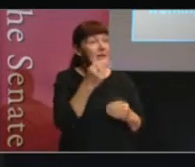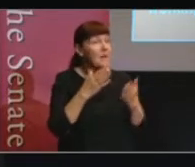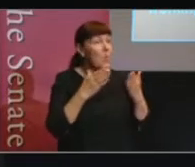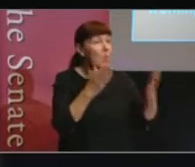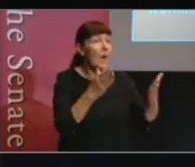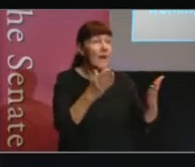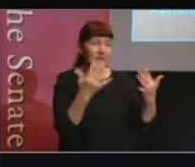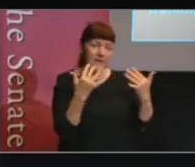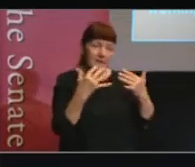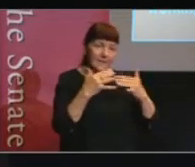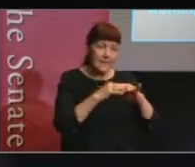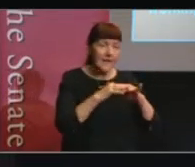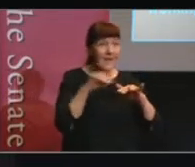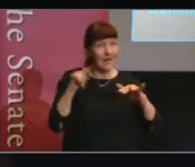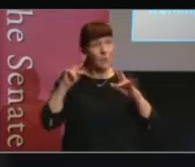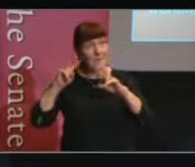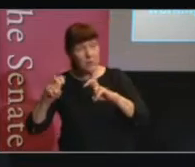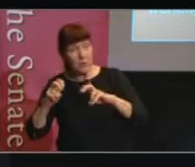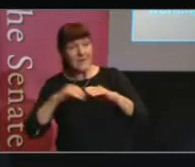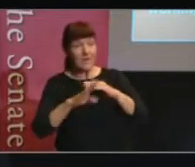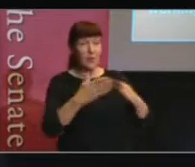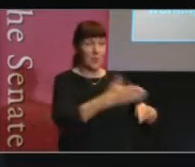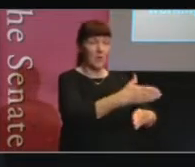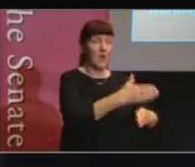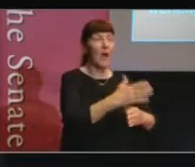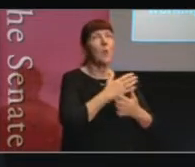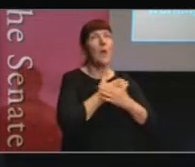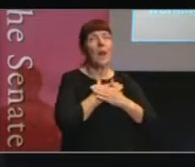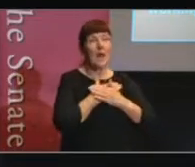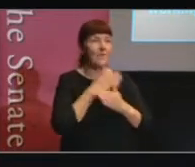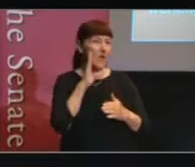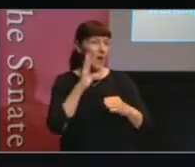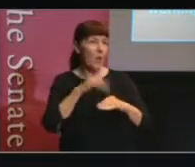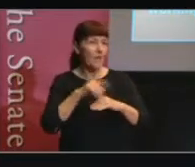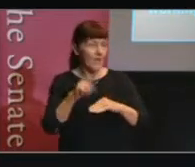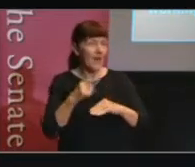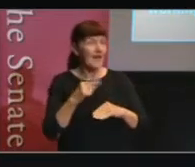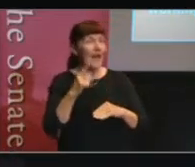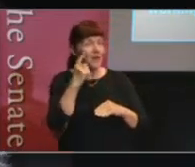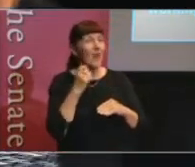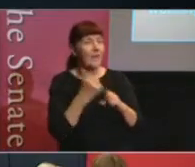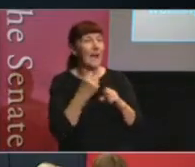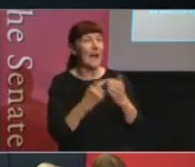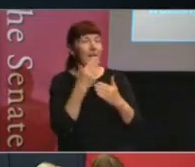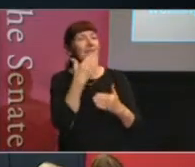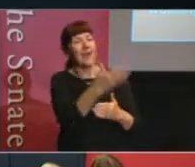integrating research into your practice, I'd absolutely love to hear about them and try and make that happen. Thank you.